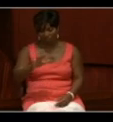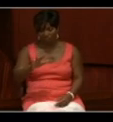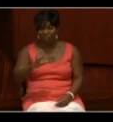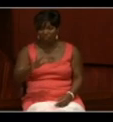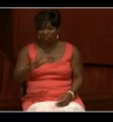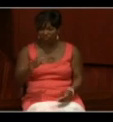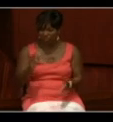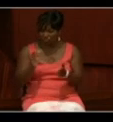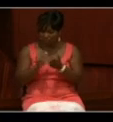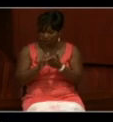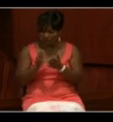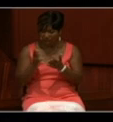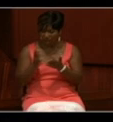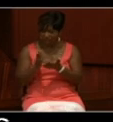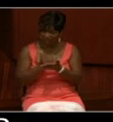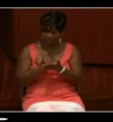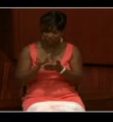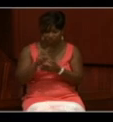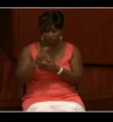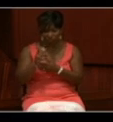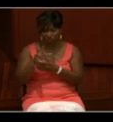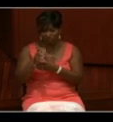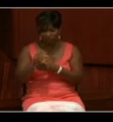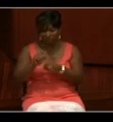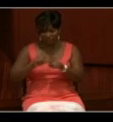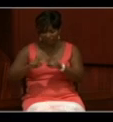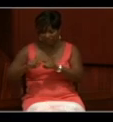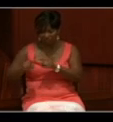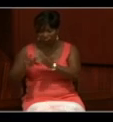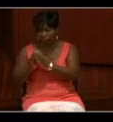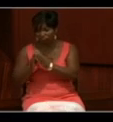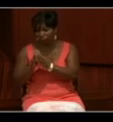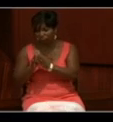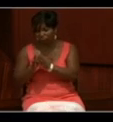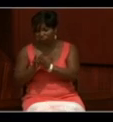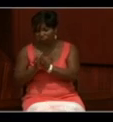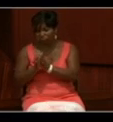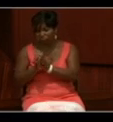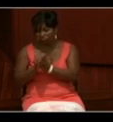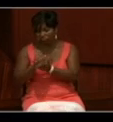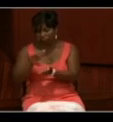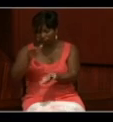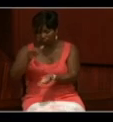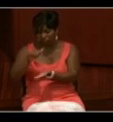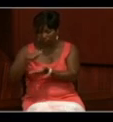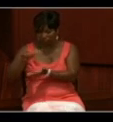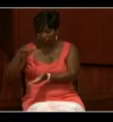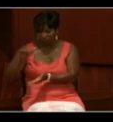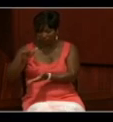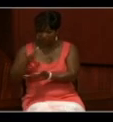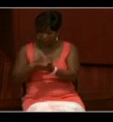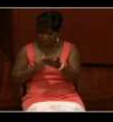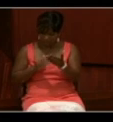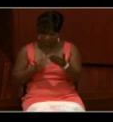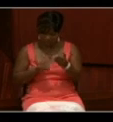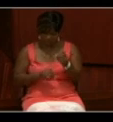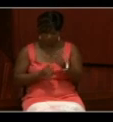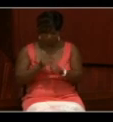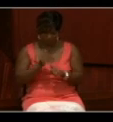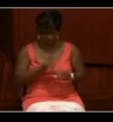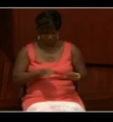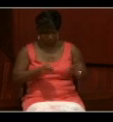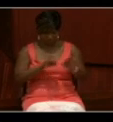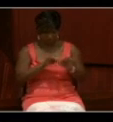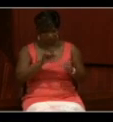collection of 250 volumes or so that are some of the more important log books that were